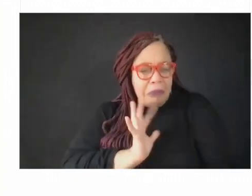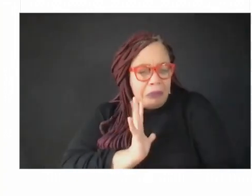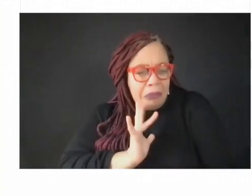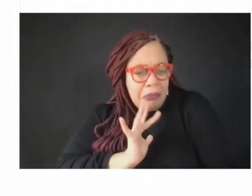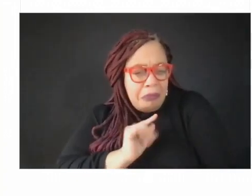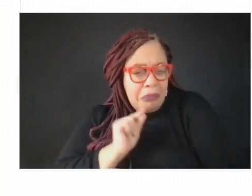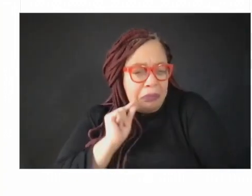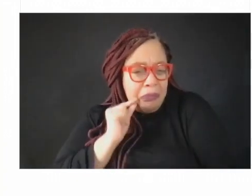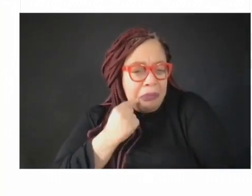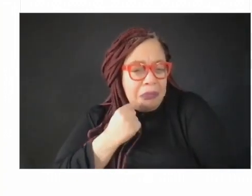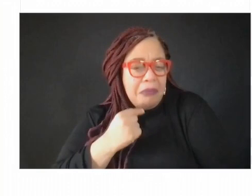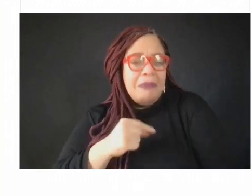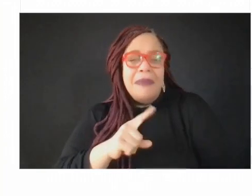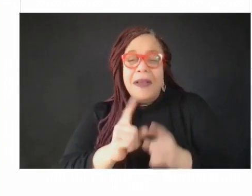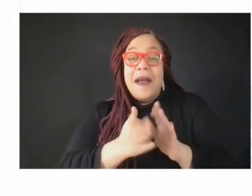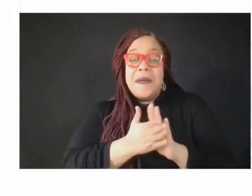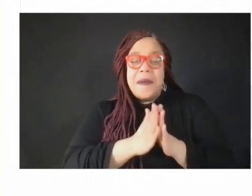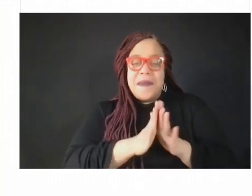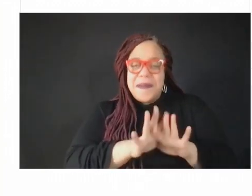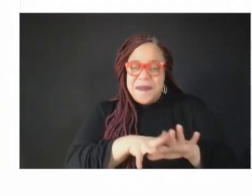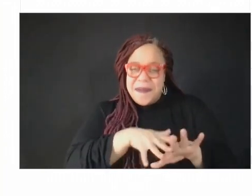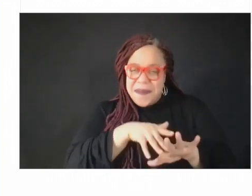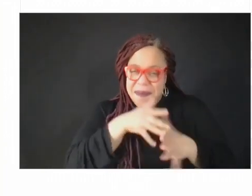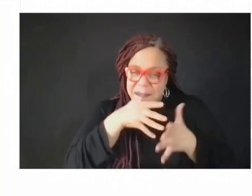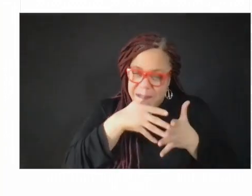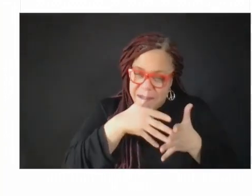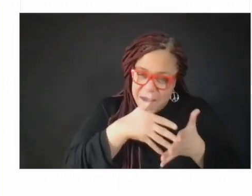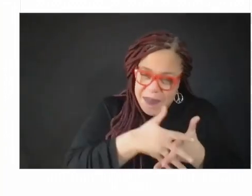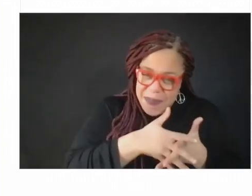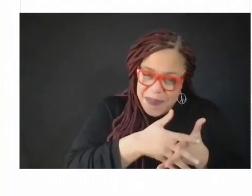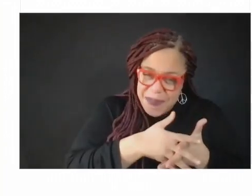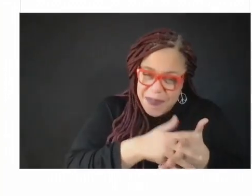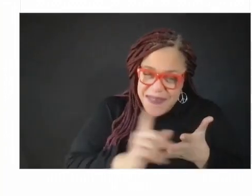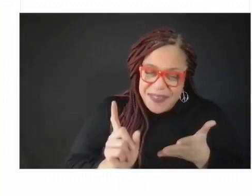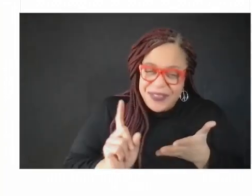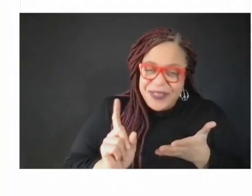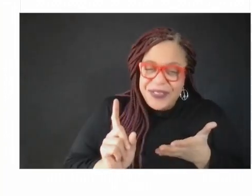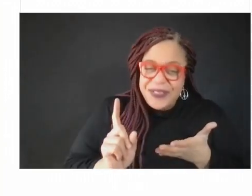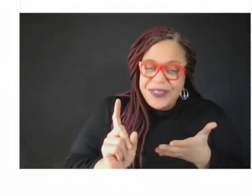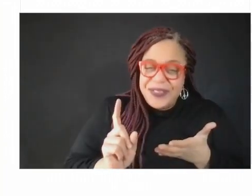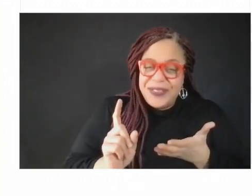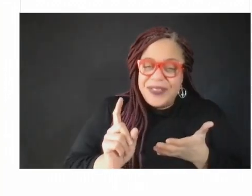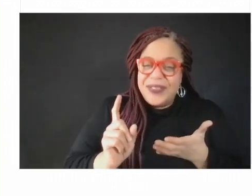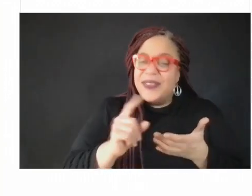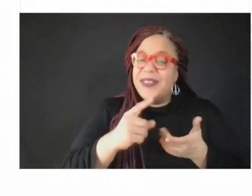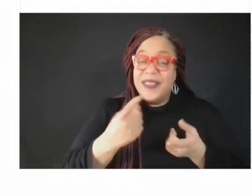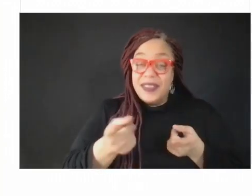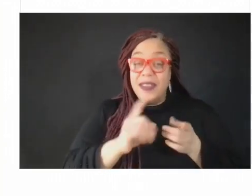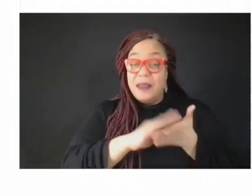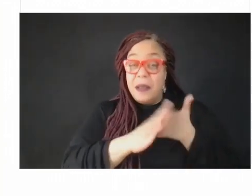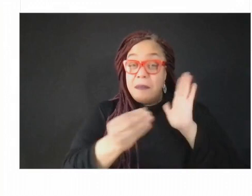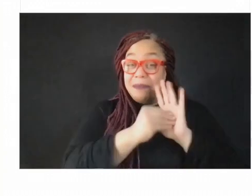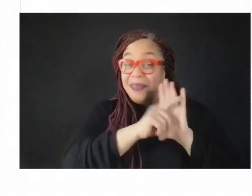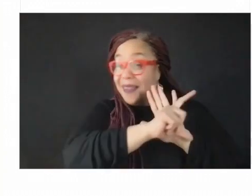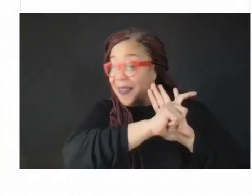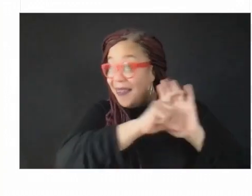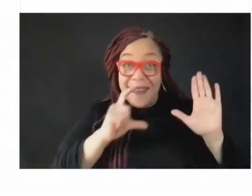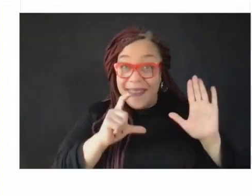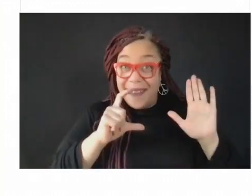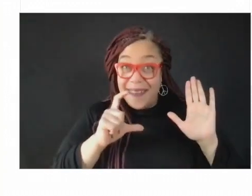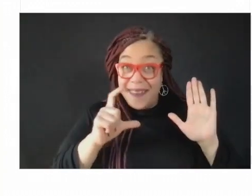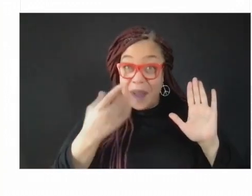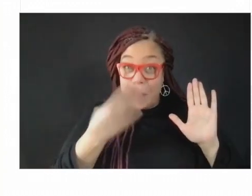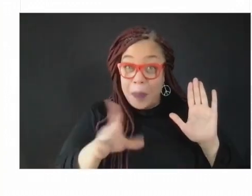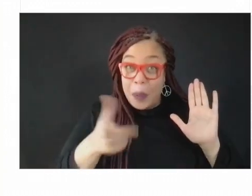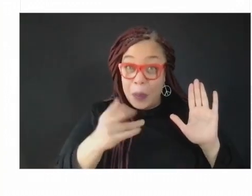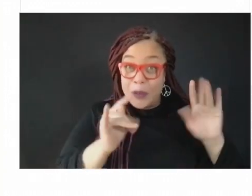And to the sort of the sticky blueprint, and that's going to require harder conversations about power, that's going to require